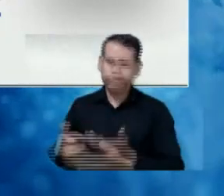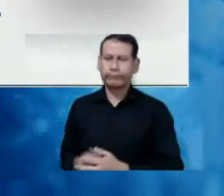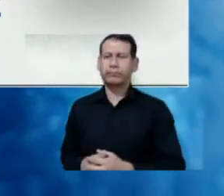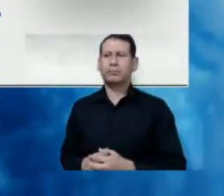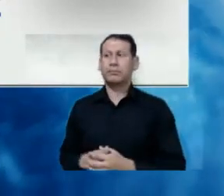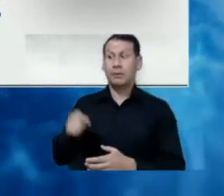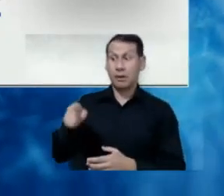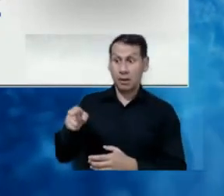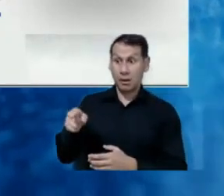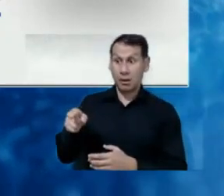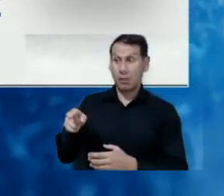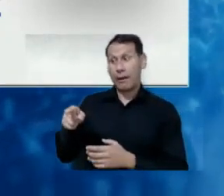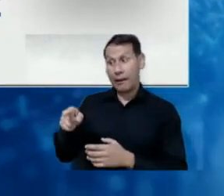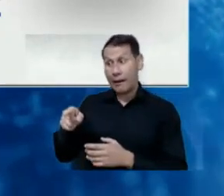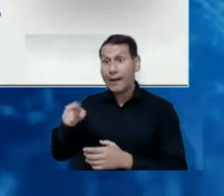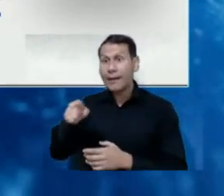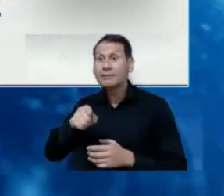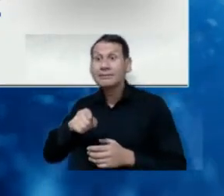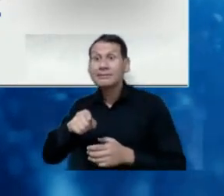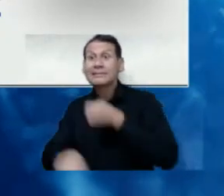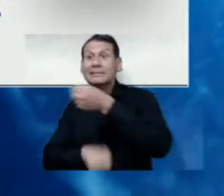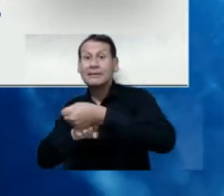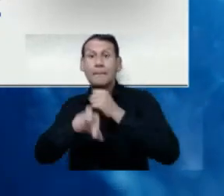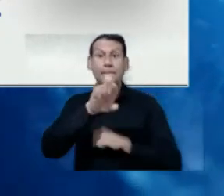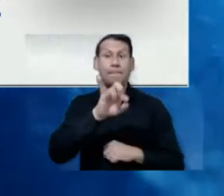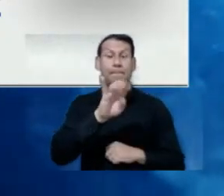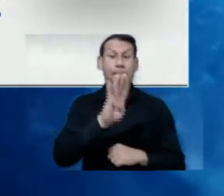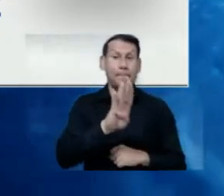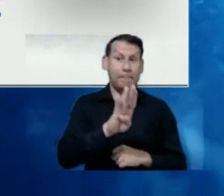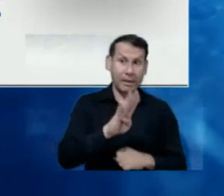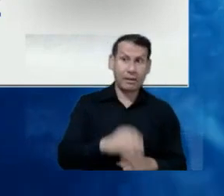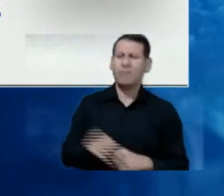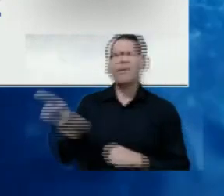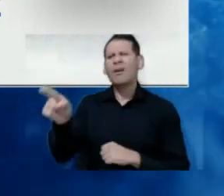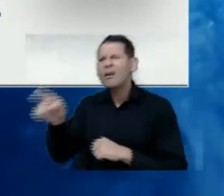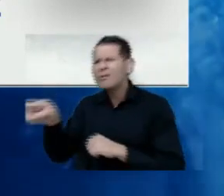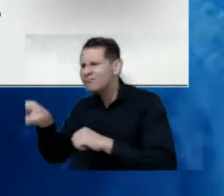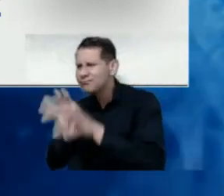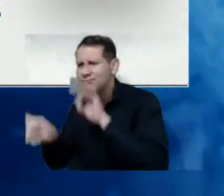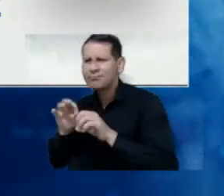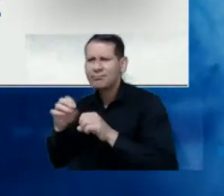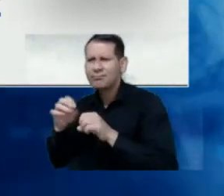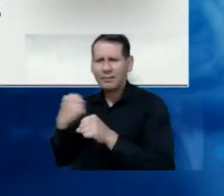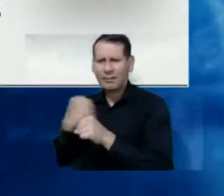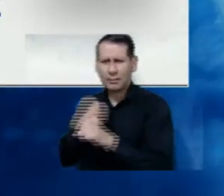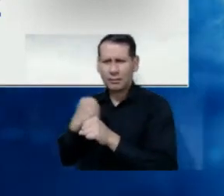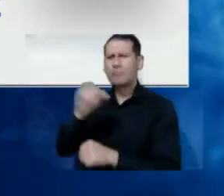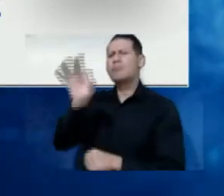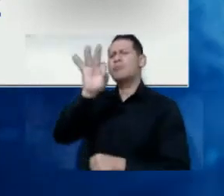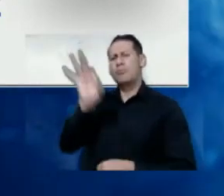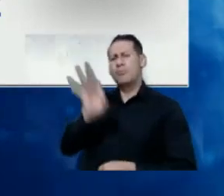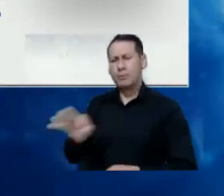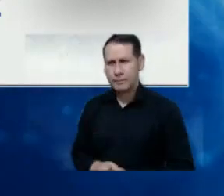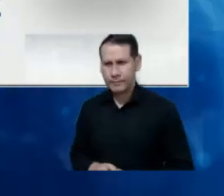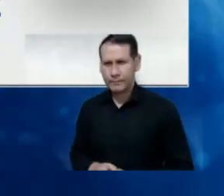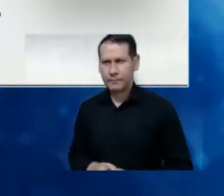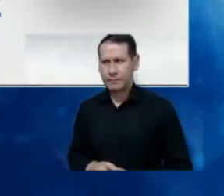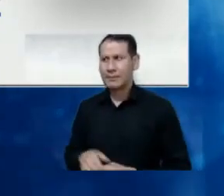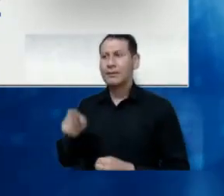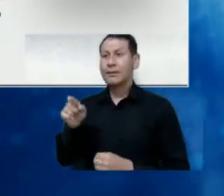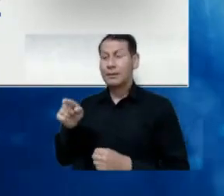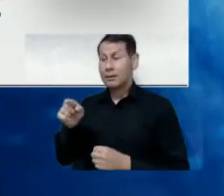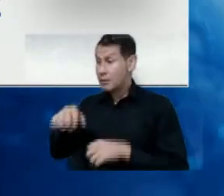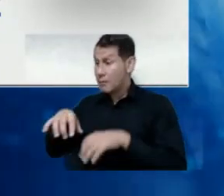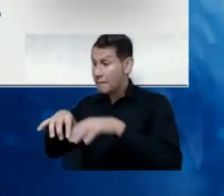infrastructure, so the contributions to GDP, their level of skillfulness, the sectoral